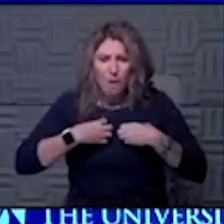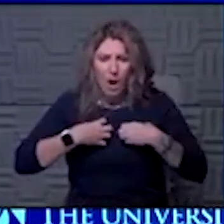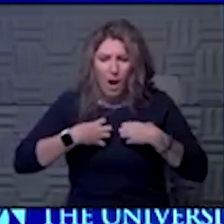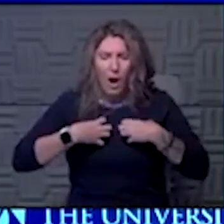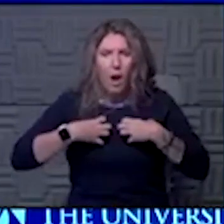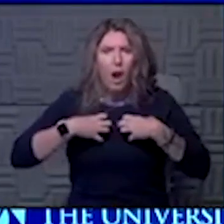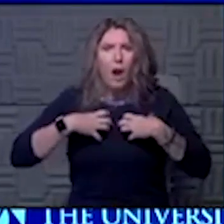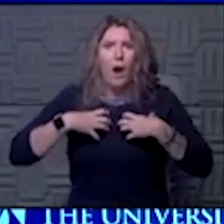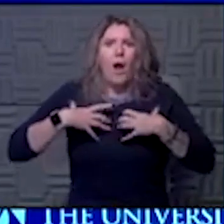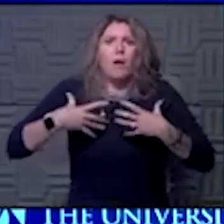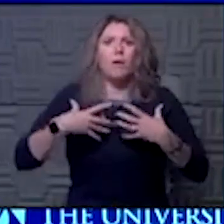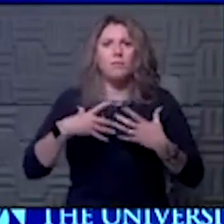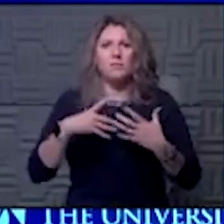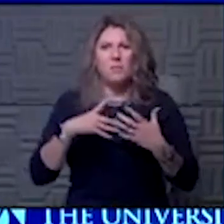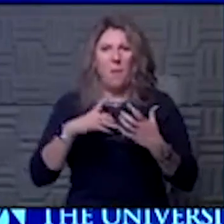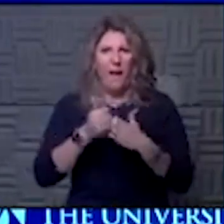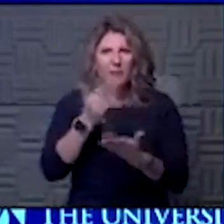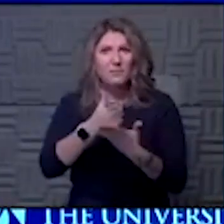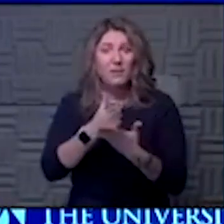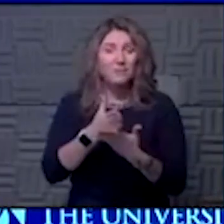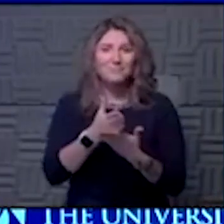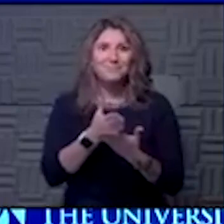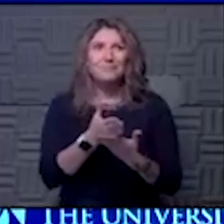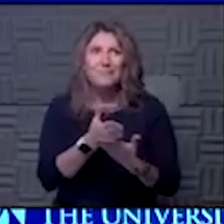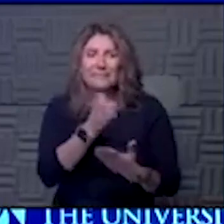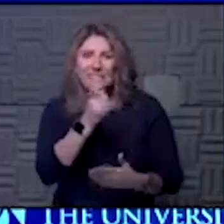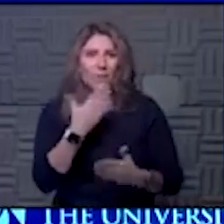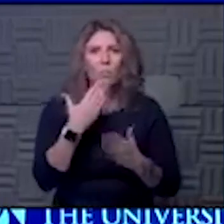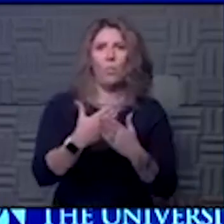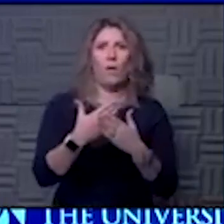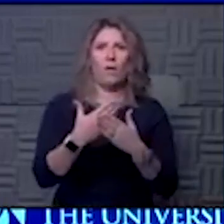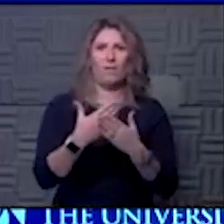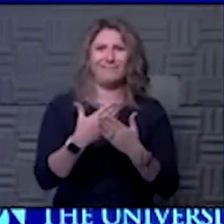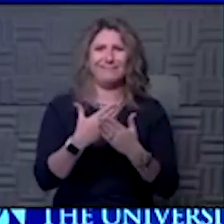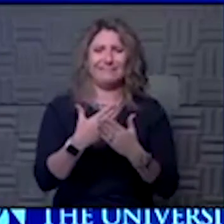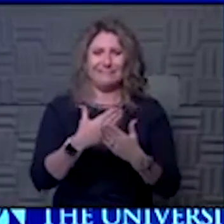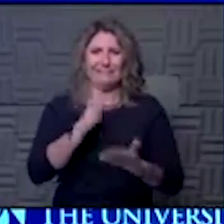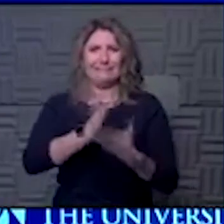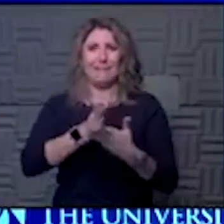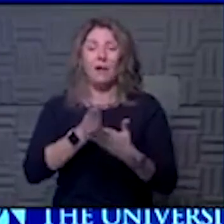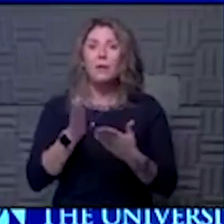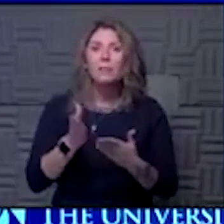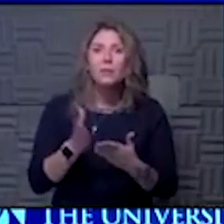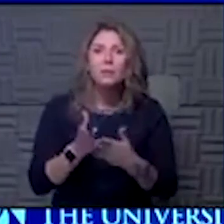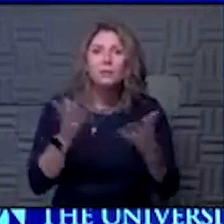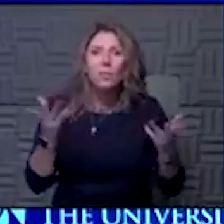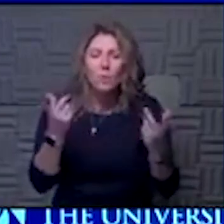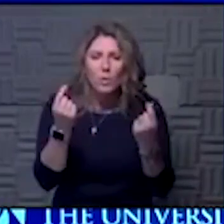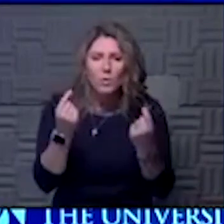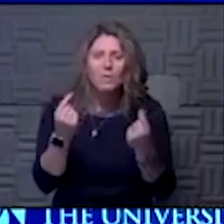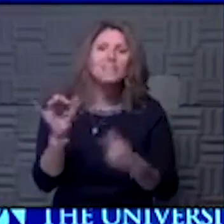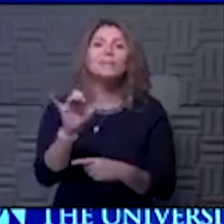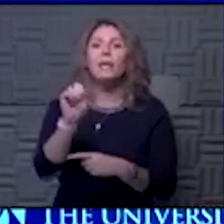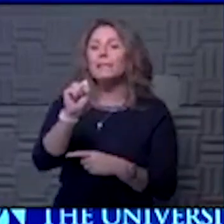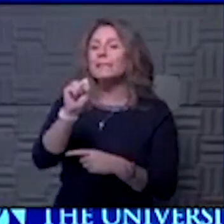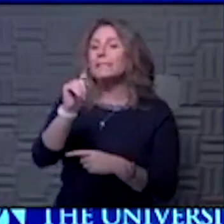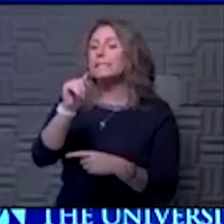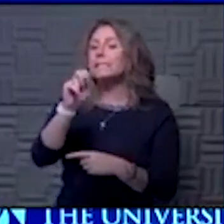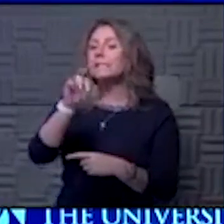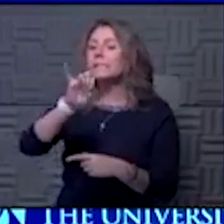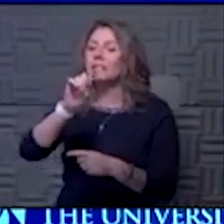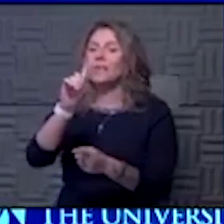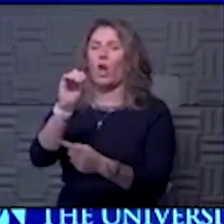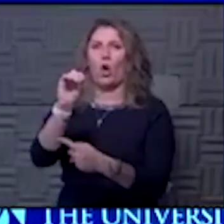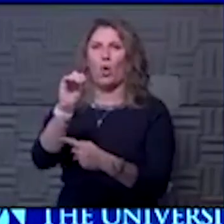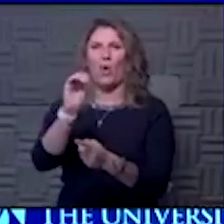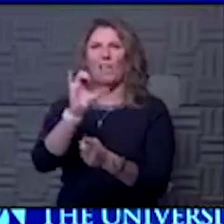we don't really do well turning it off, and our tools for turning it off are really big sledgehammers, and it's like steroids. Steroids are a big, big